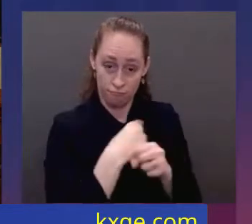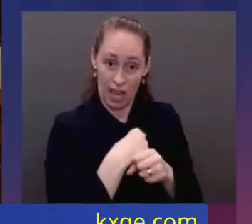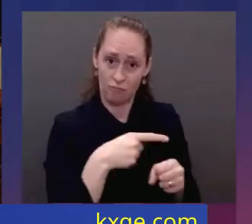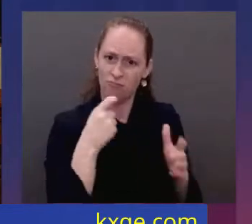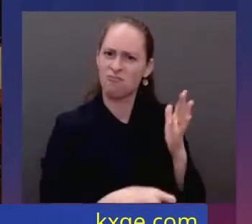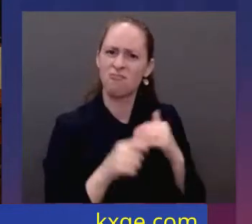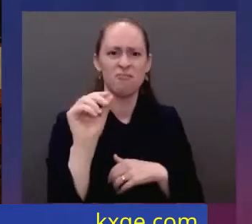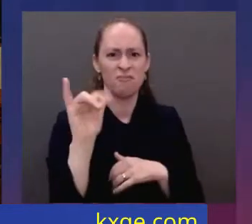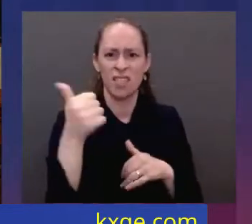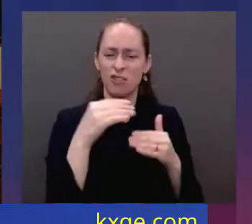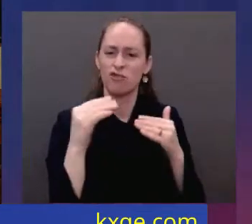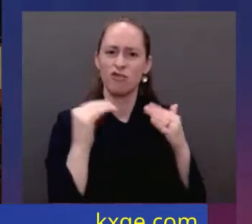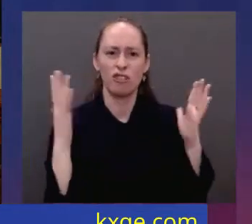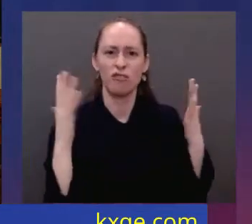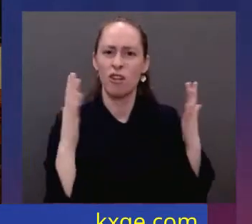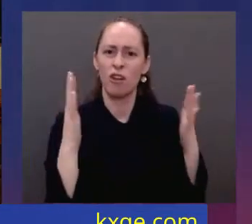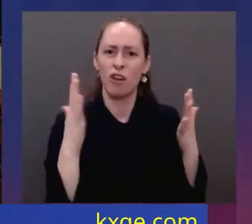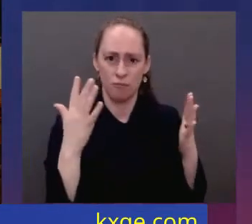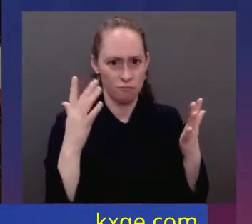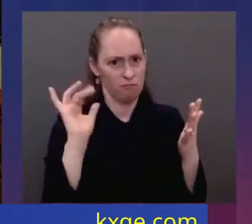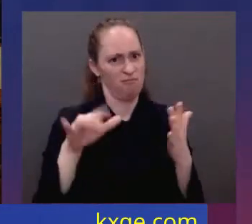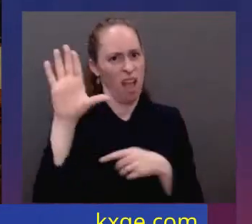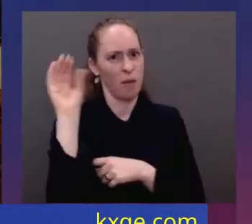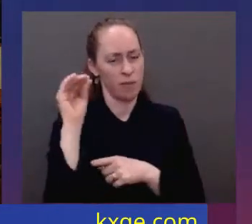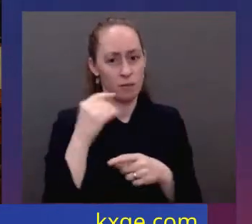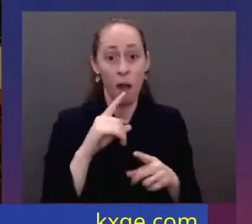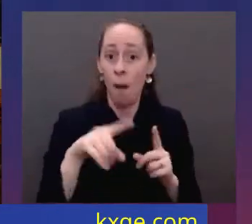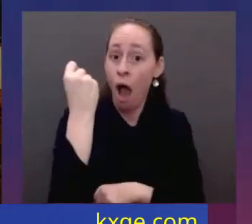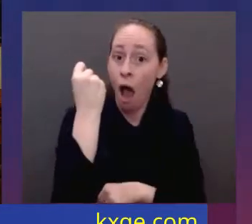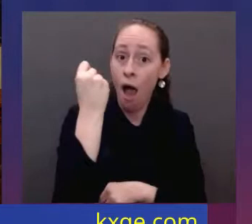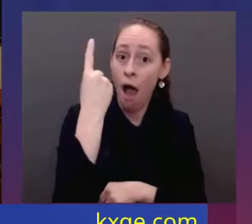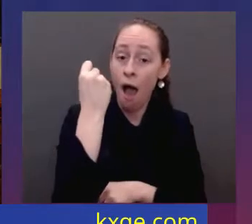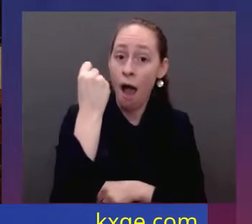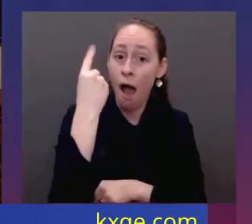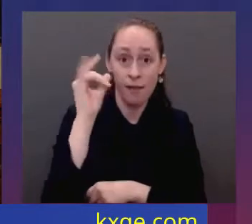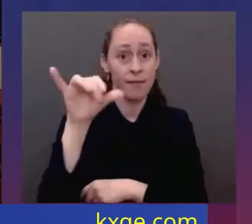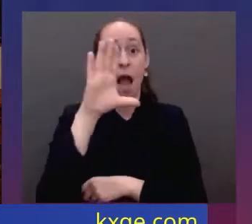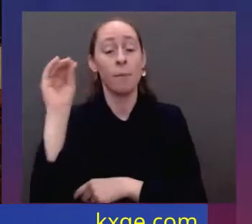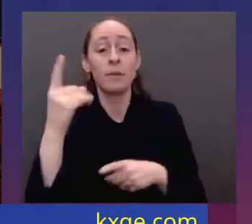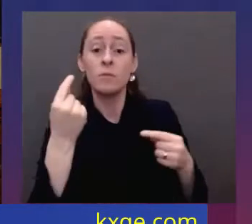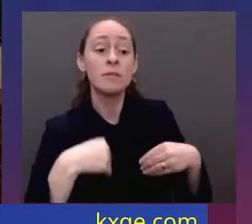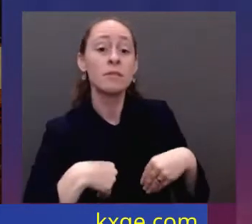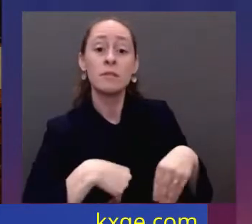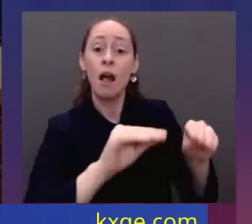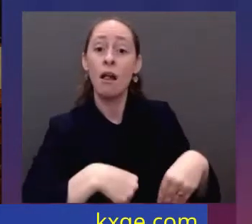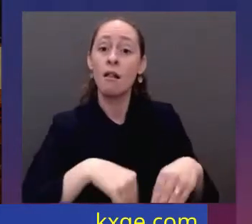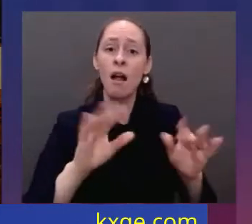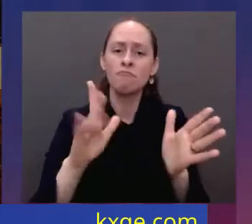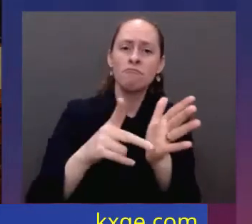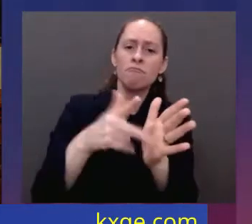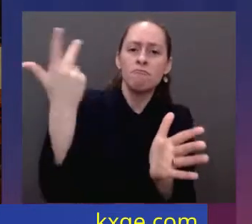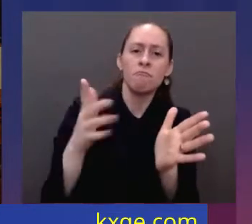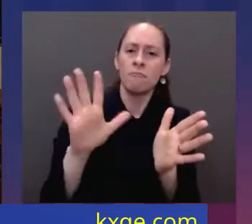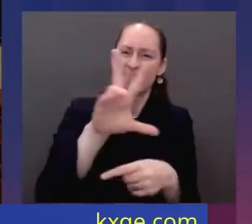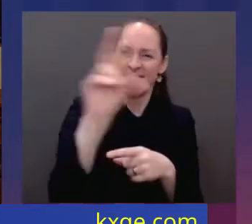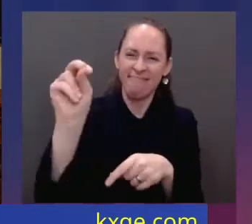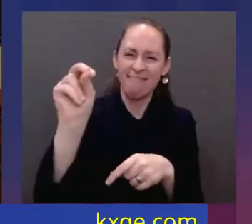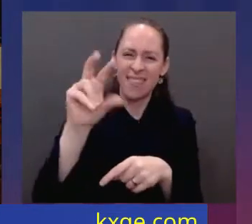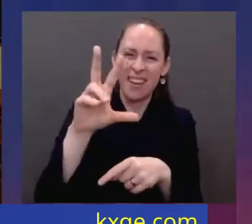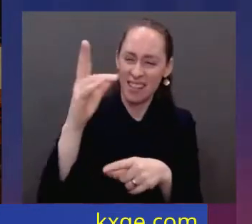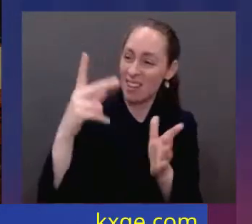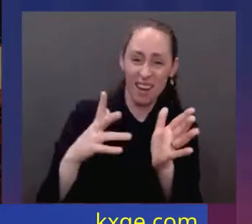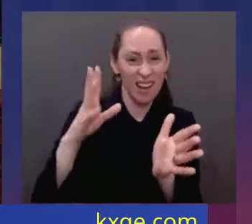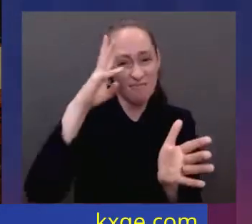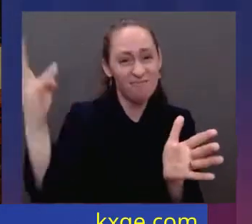company. But drug companies charge families like Joshua and his dad up to 30 times that amount. I spoke with Joshua's mom. Imagine what it's like to look at your child